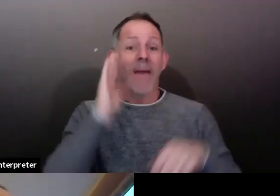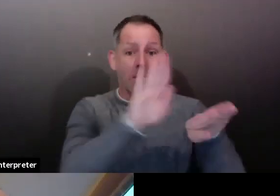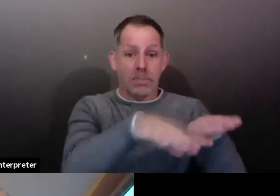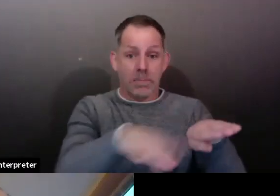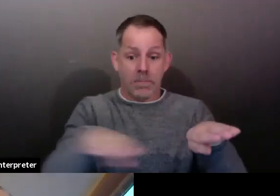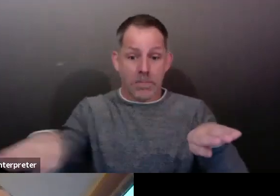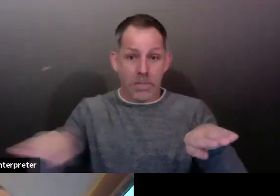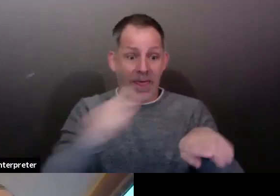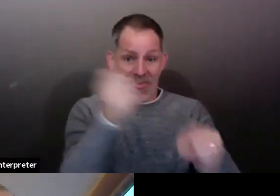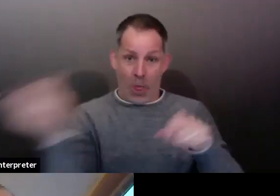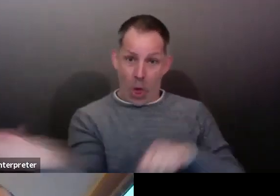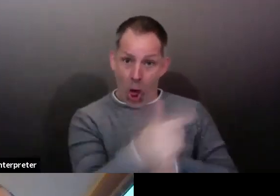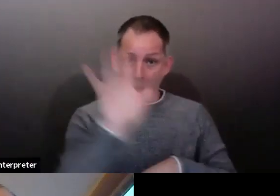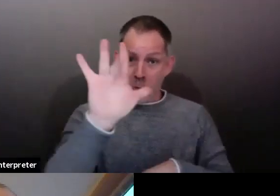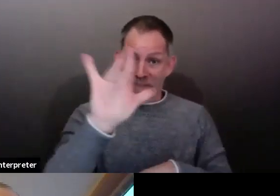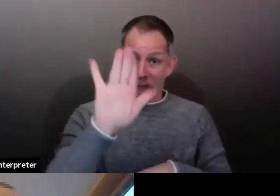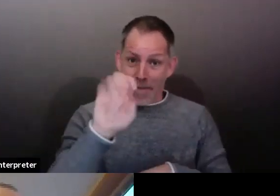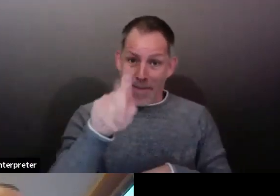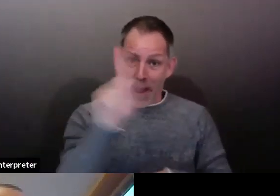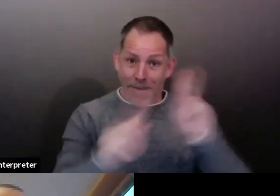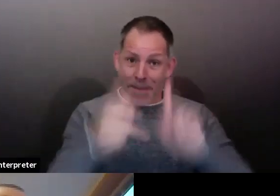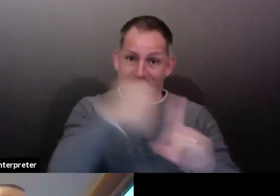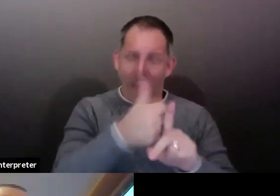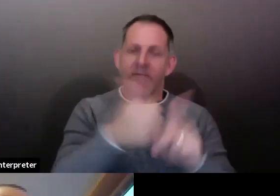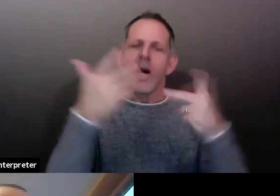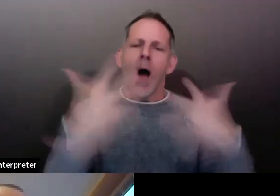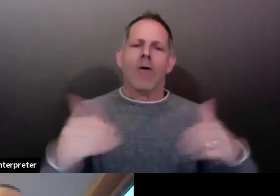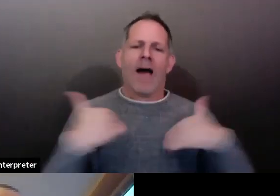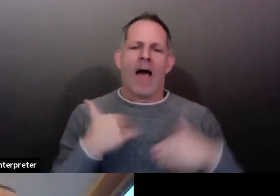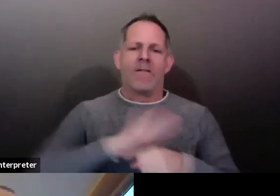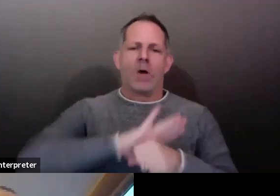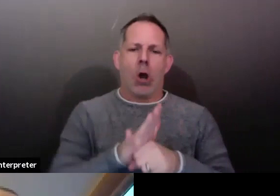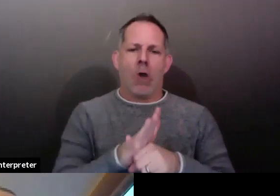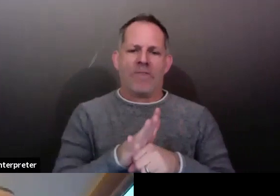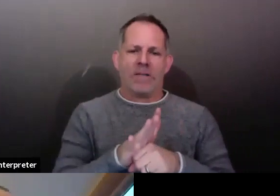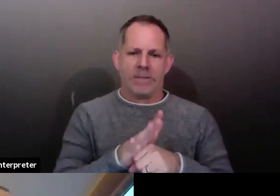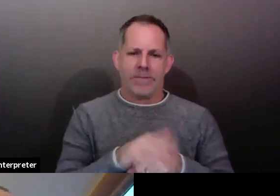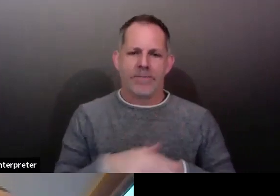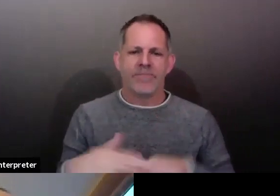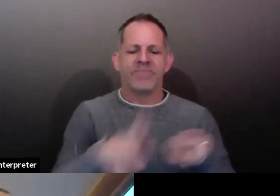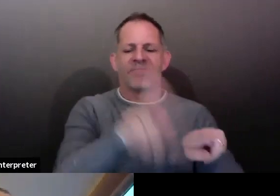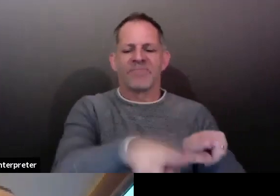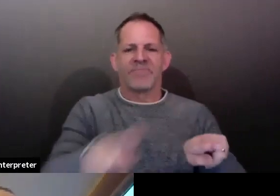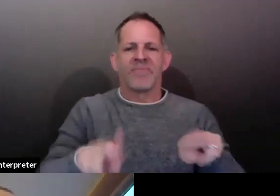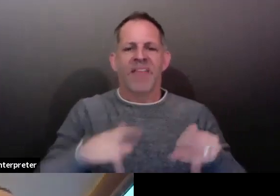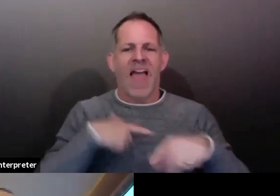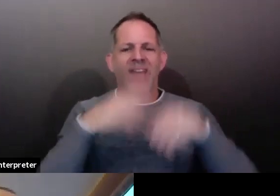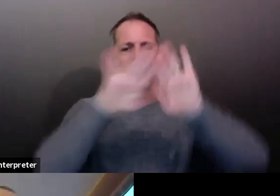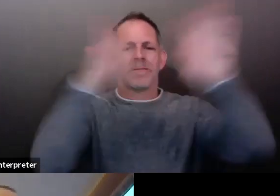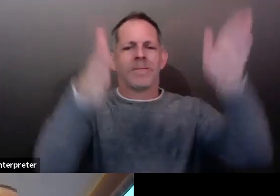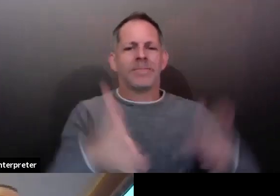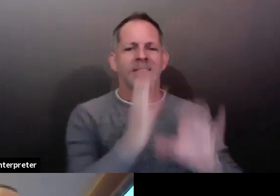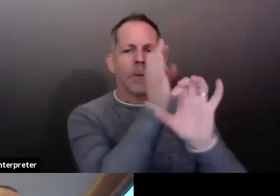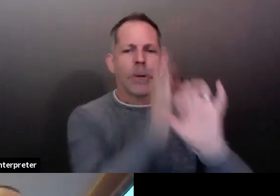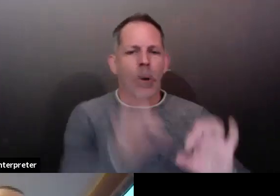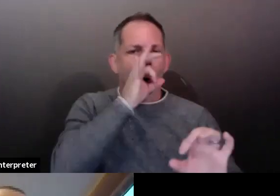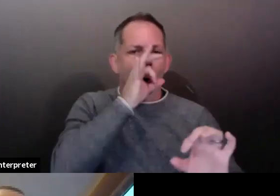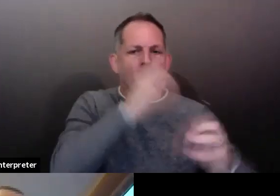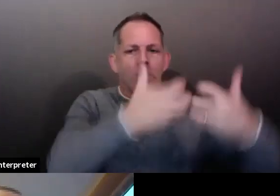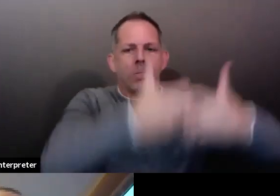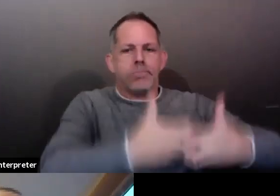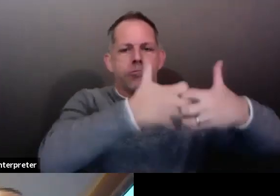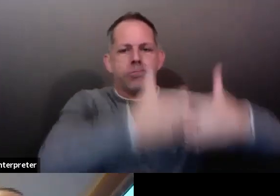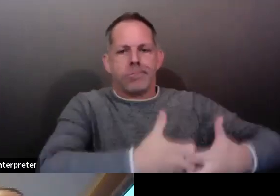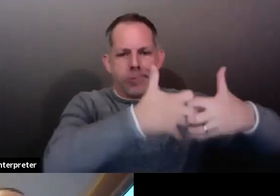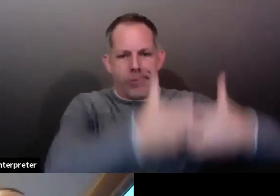Seven of those are on ventilators. That is where we really kind of plateaued at that level. We went